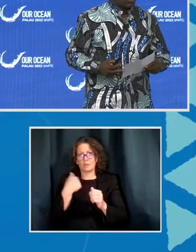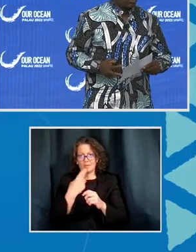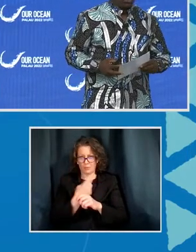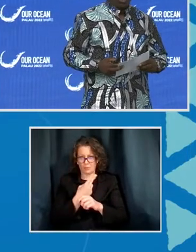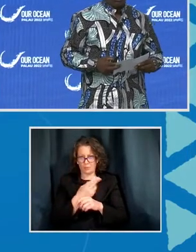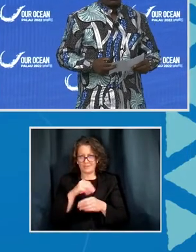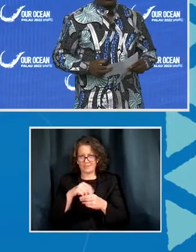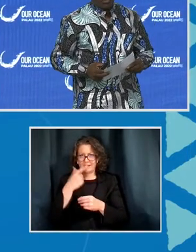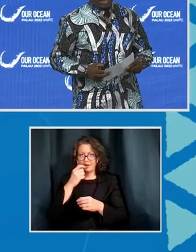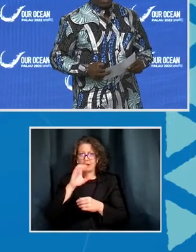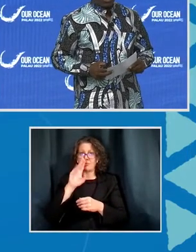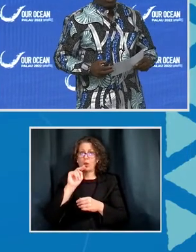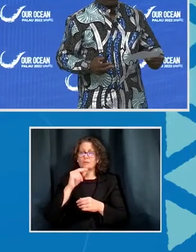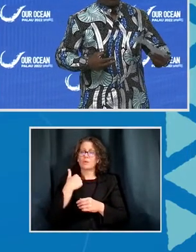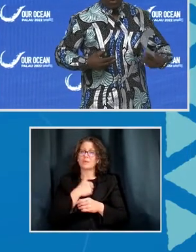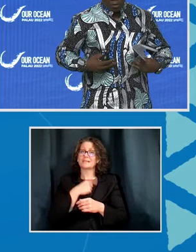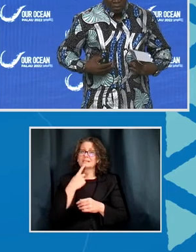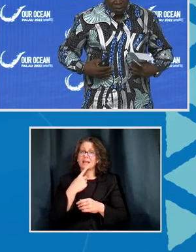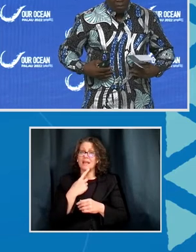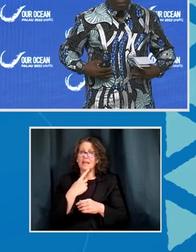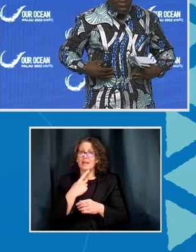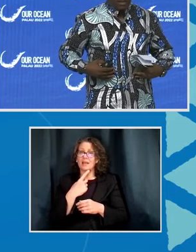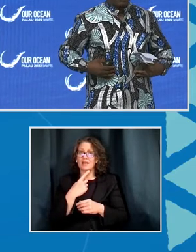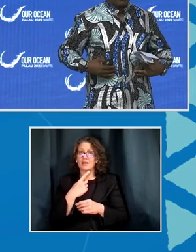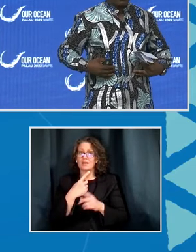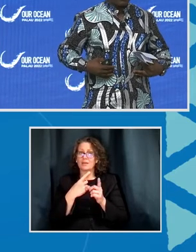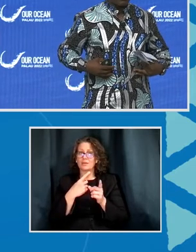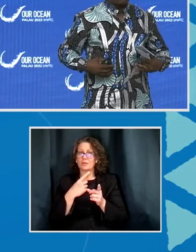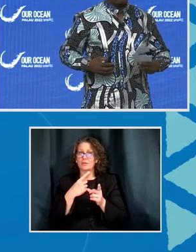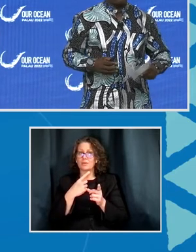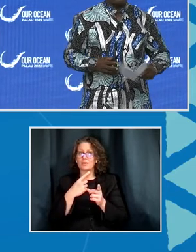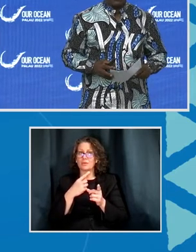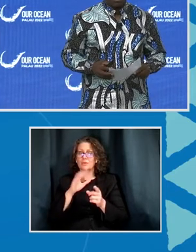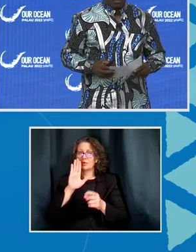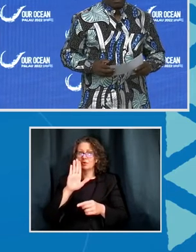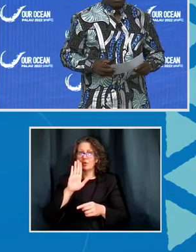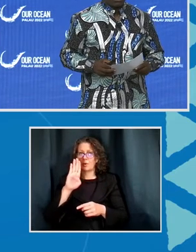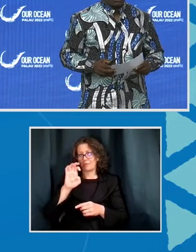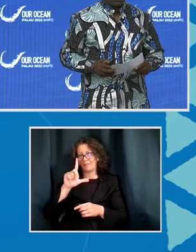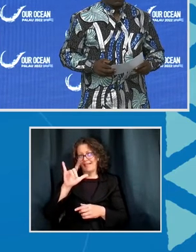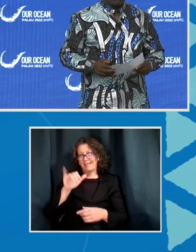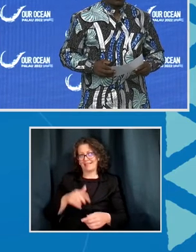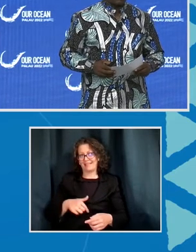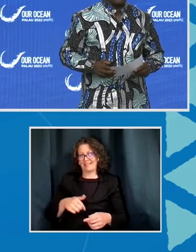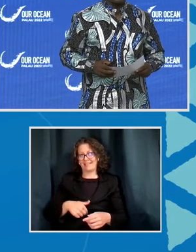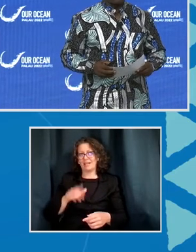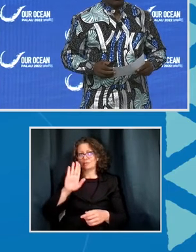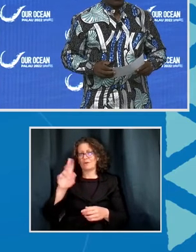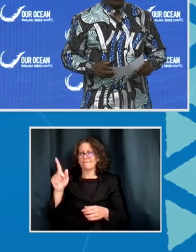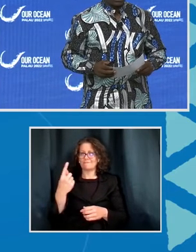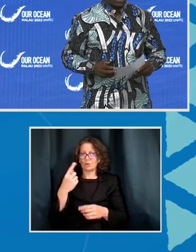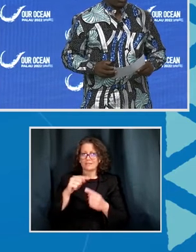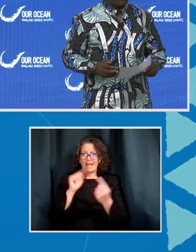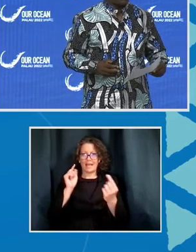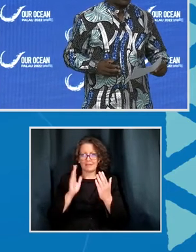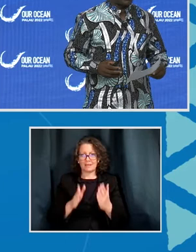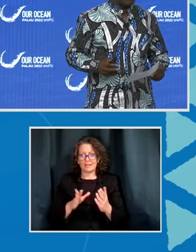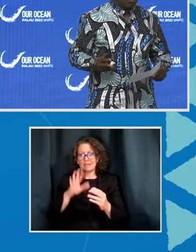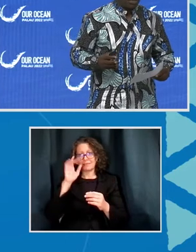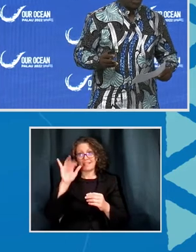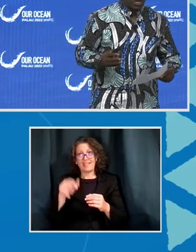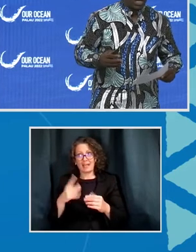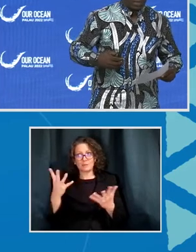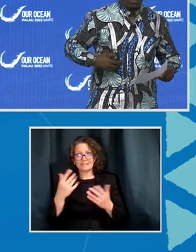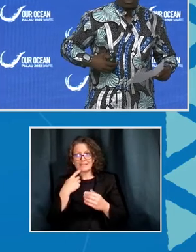say your stomach, your belly is your first enemy because he's the one who's telling you in the